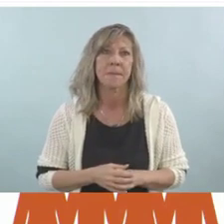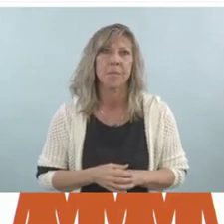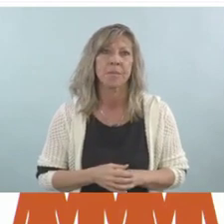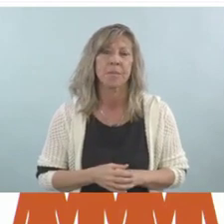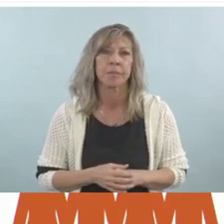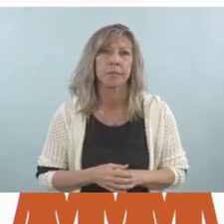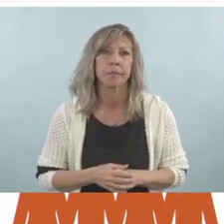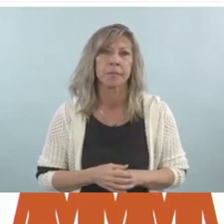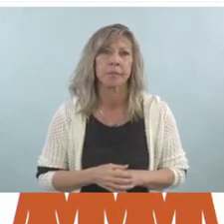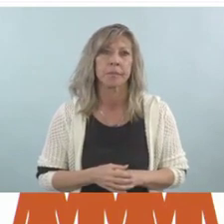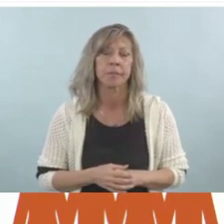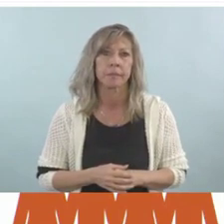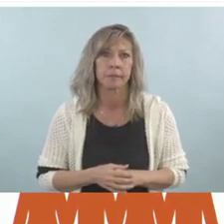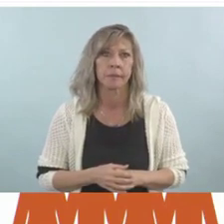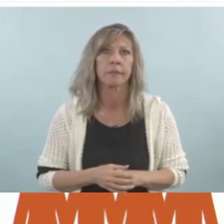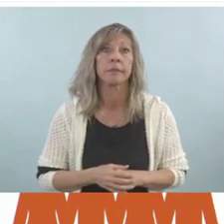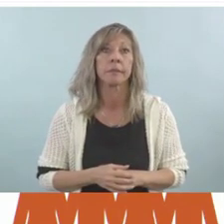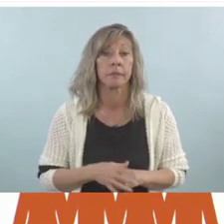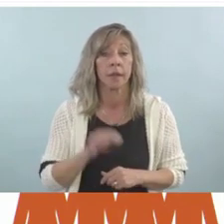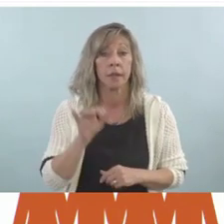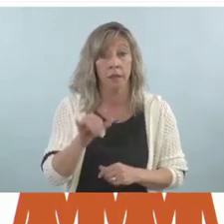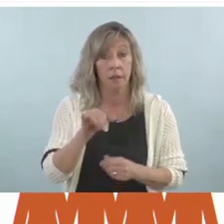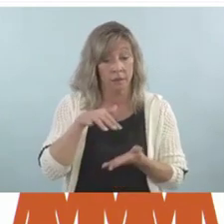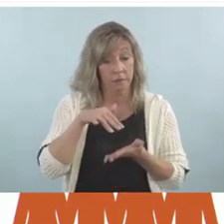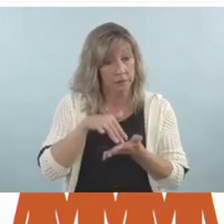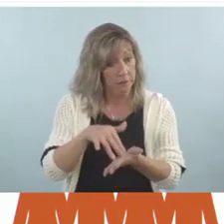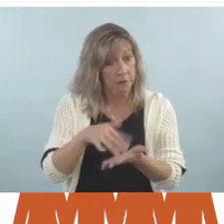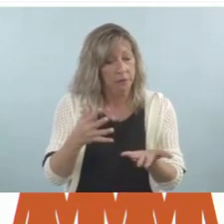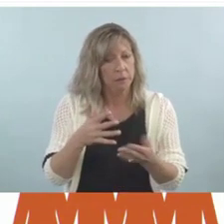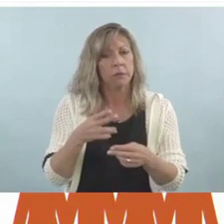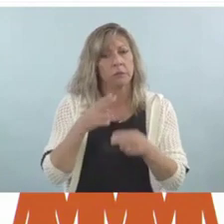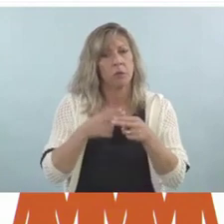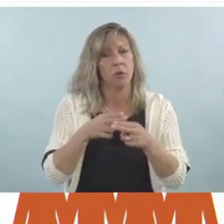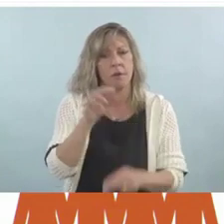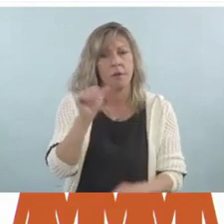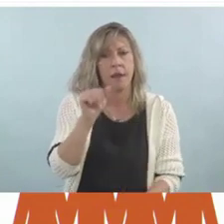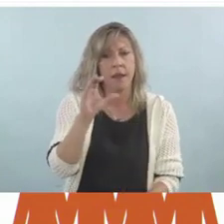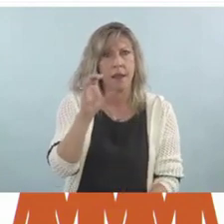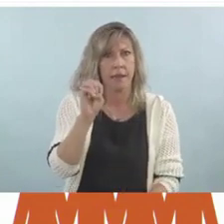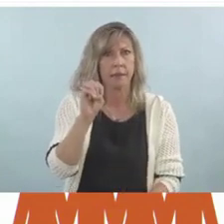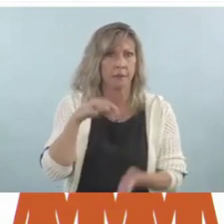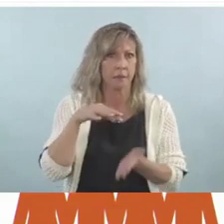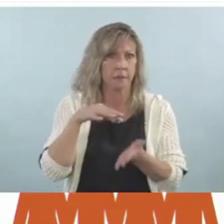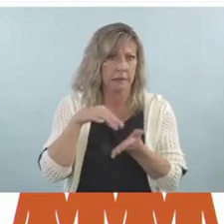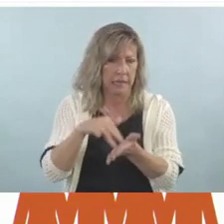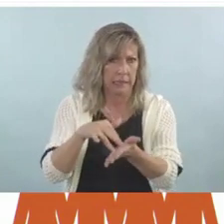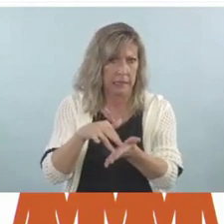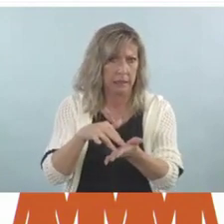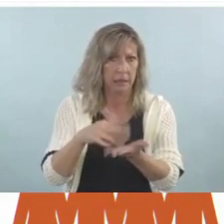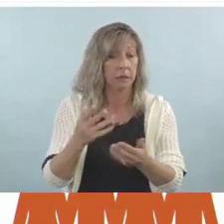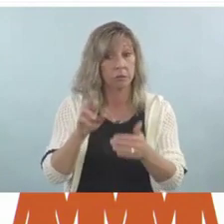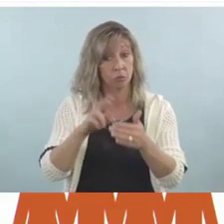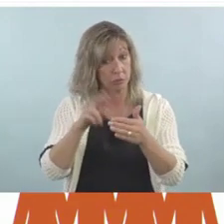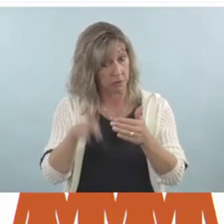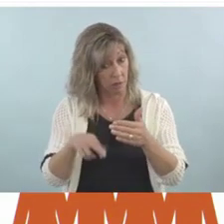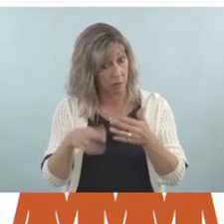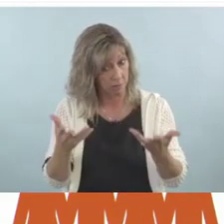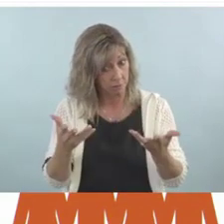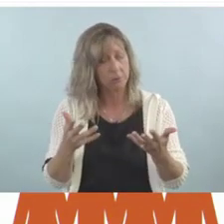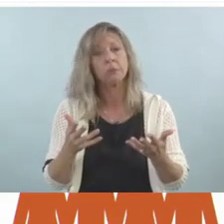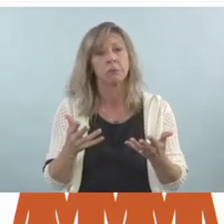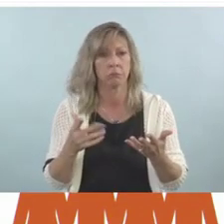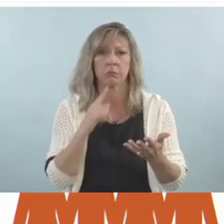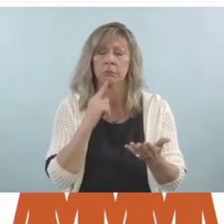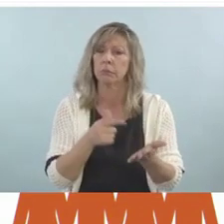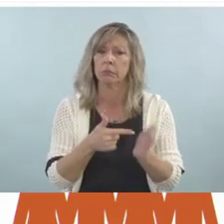So the study was called the ACE study. And what we see from the results from that study were clear correlations with lower life